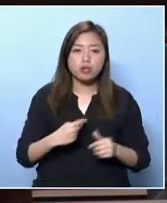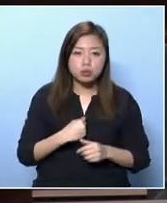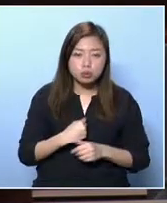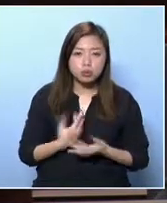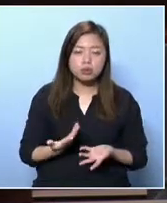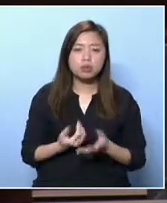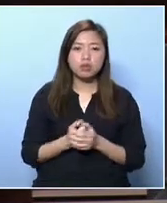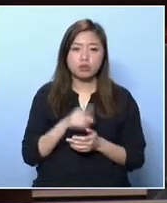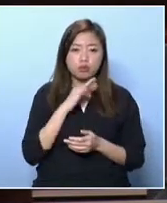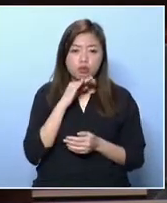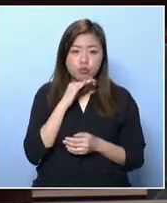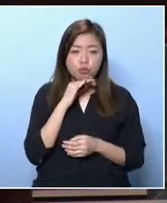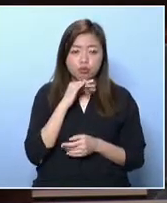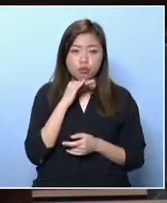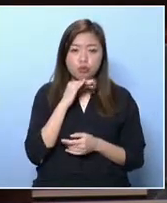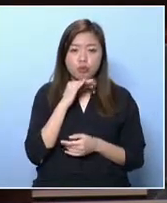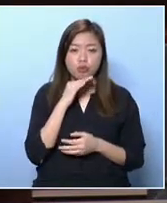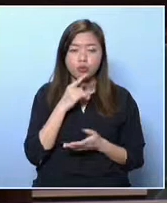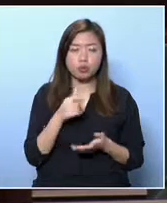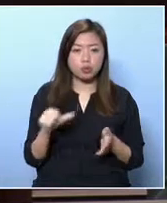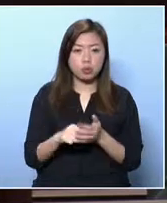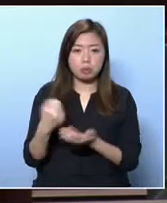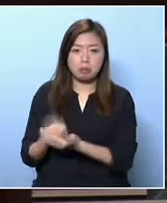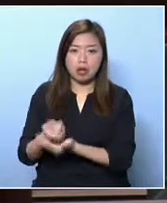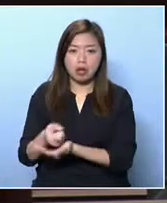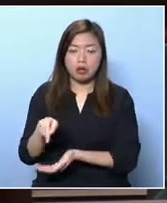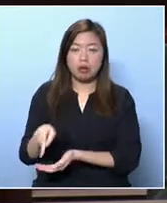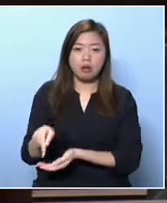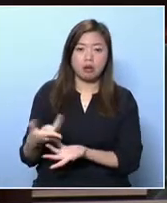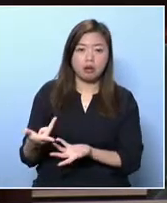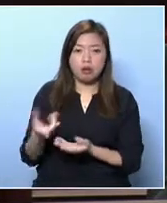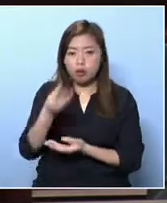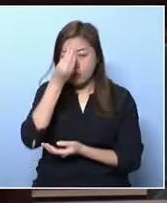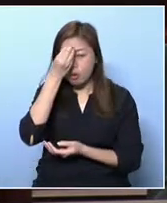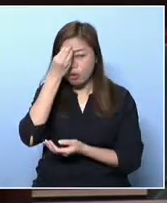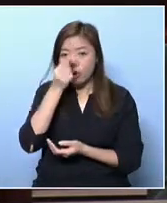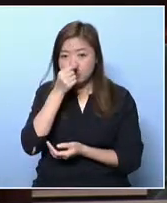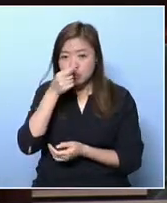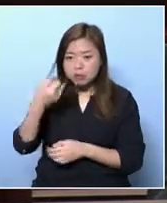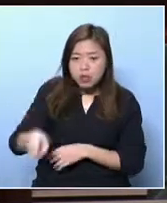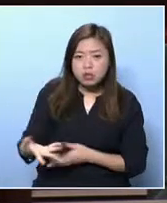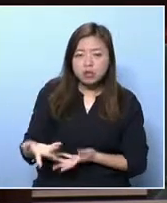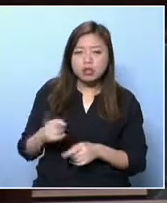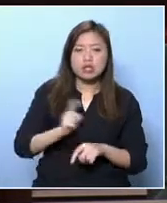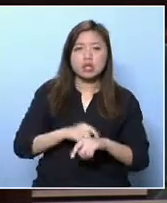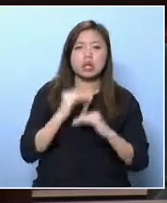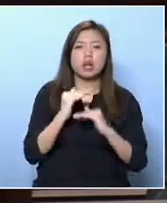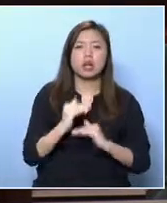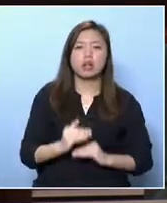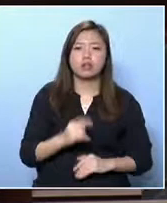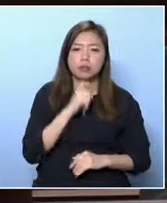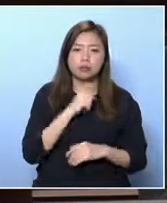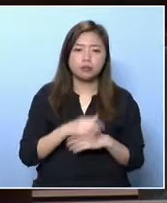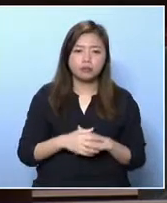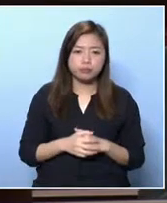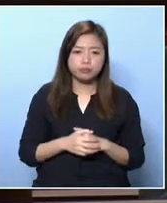anything. There are many restrictive conditions. For example, $2,000 $3,000